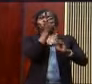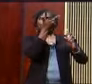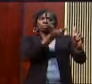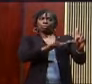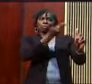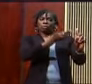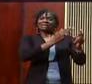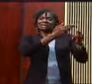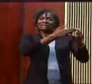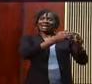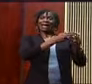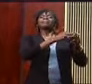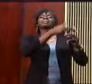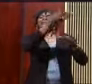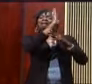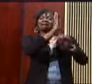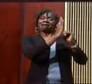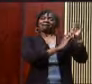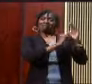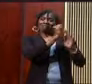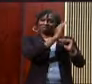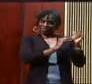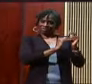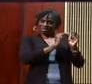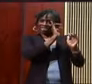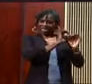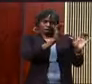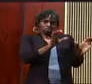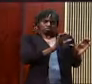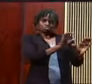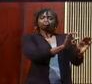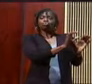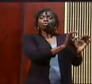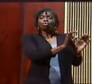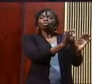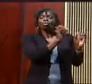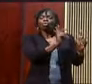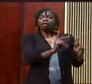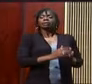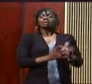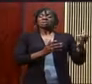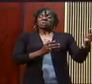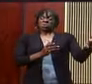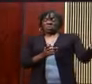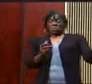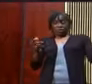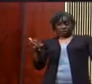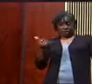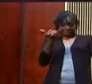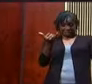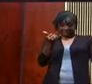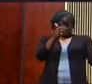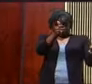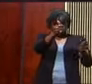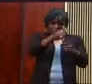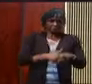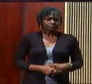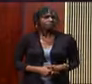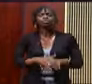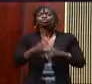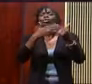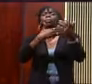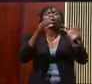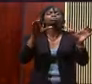defines what he does. And that is why I want to hang out for just a moment. Never allow what you are